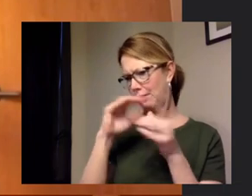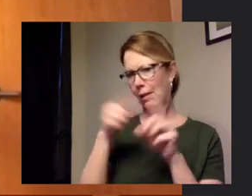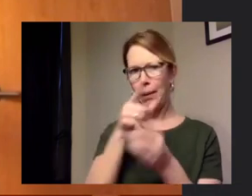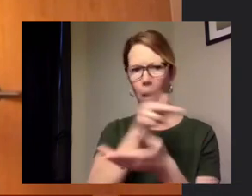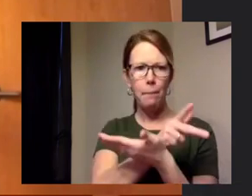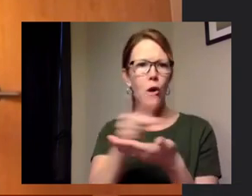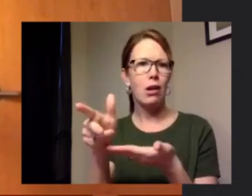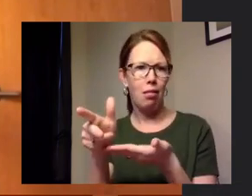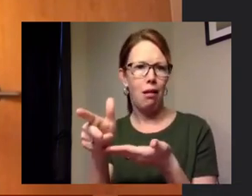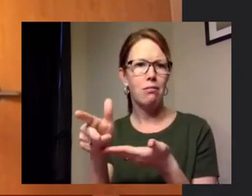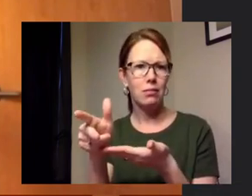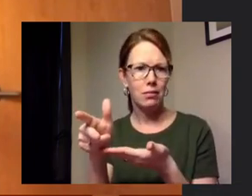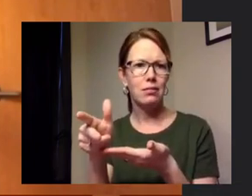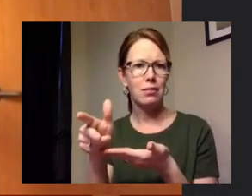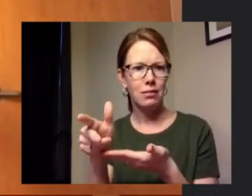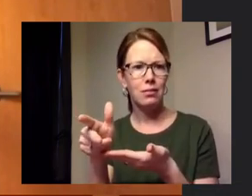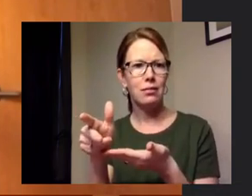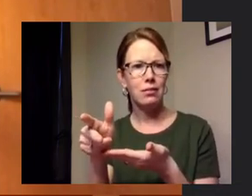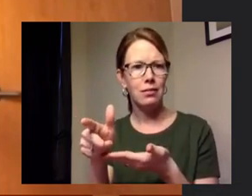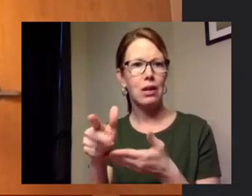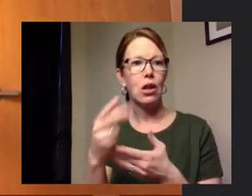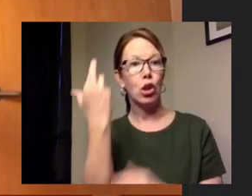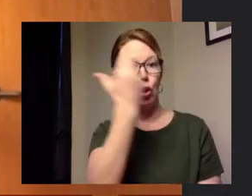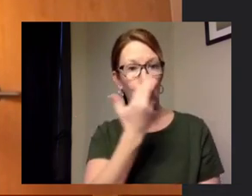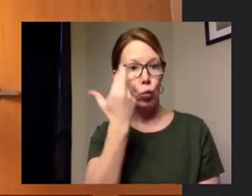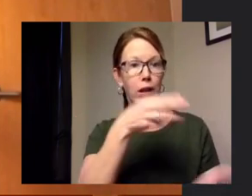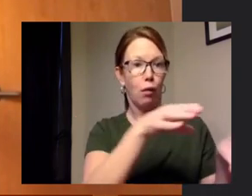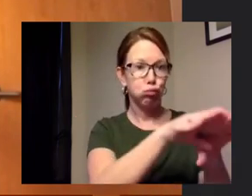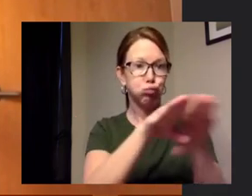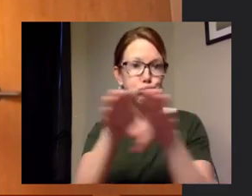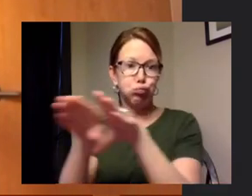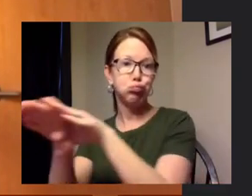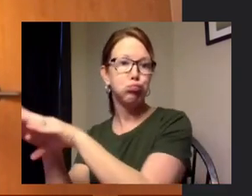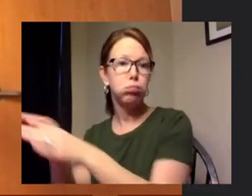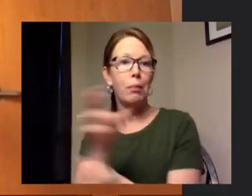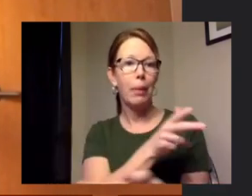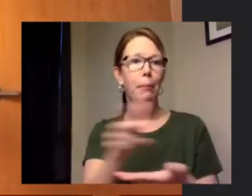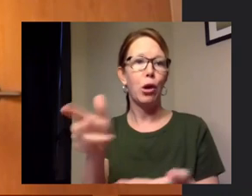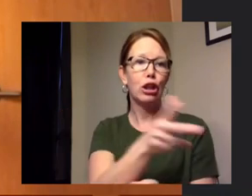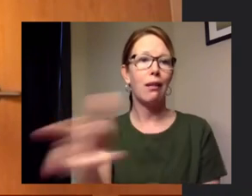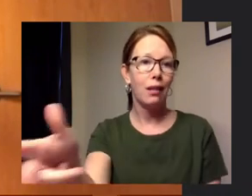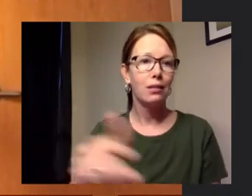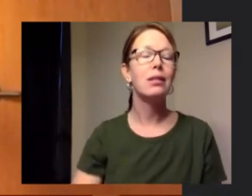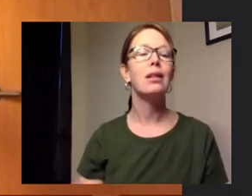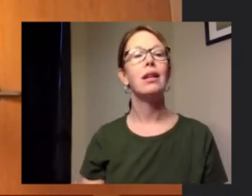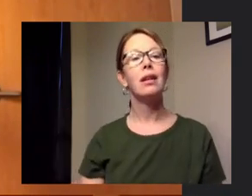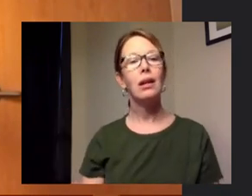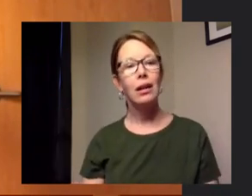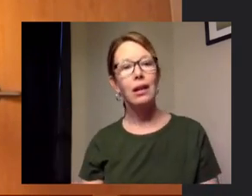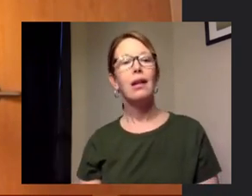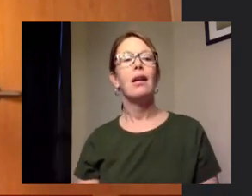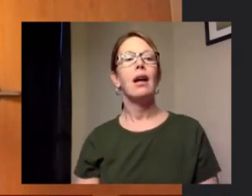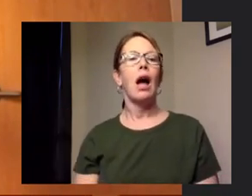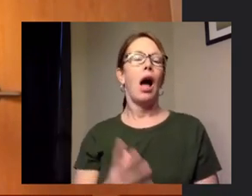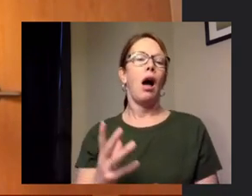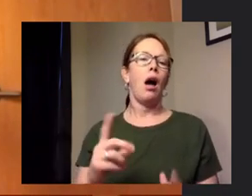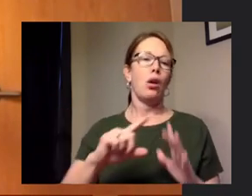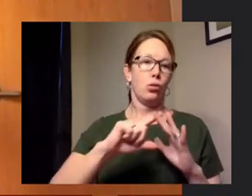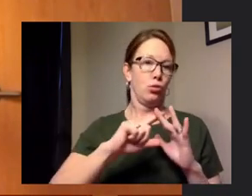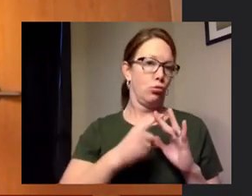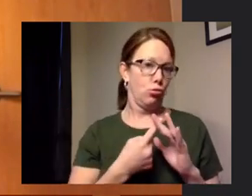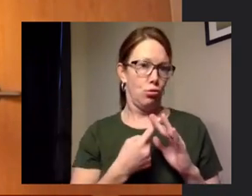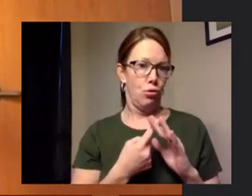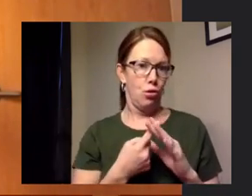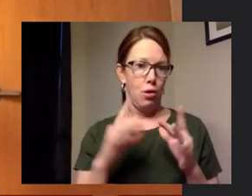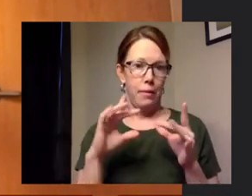lots and and the reasons that i've closed um those so i'd like to start by talking